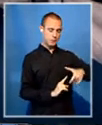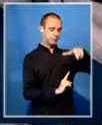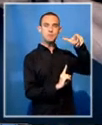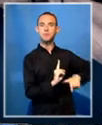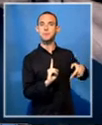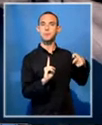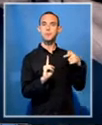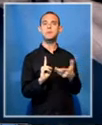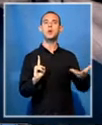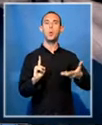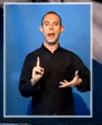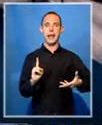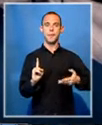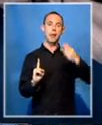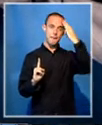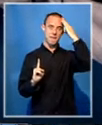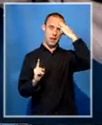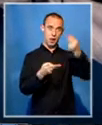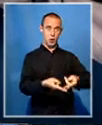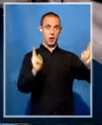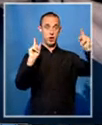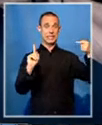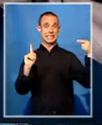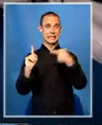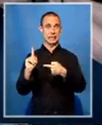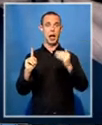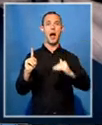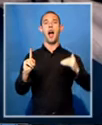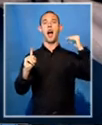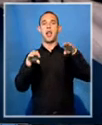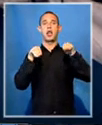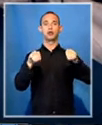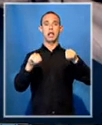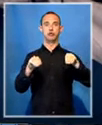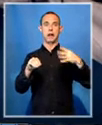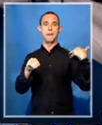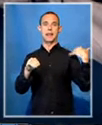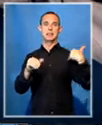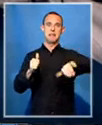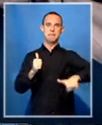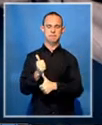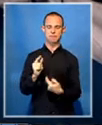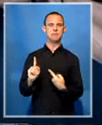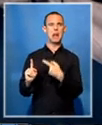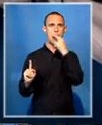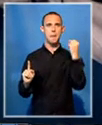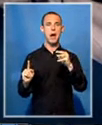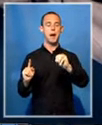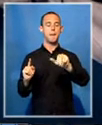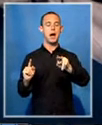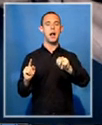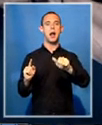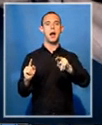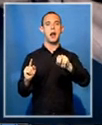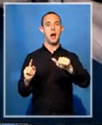against their genuine concerns being hijacked for political grandstanding. Manana insists that there is a deliberate attempt to